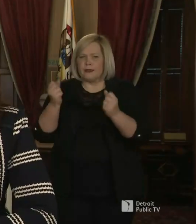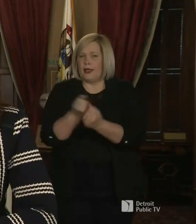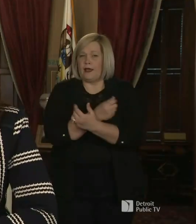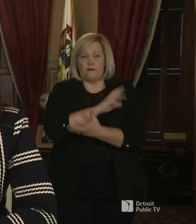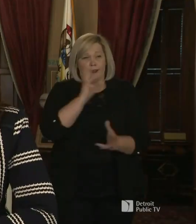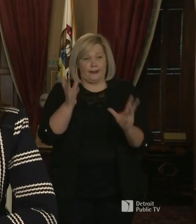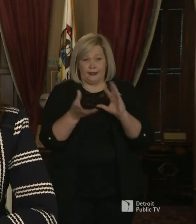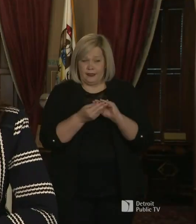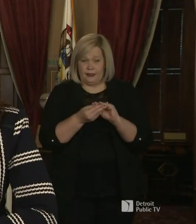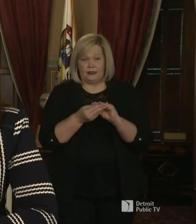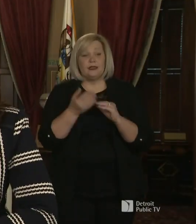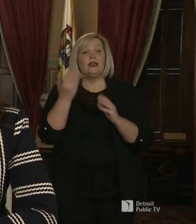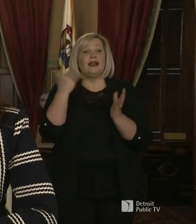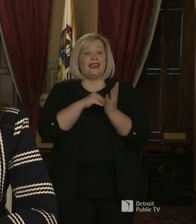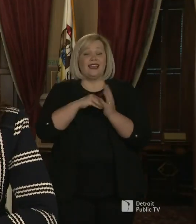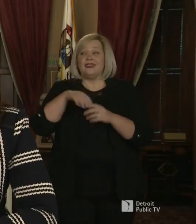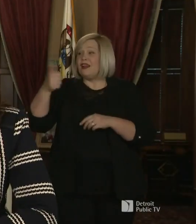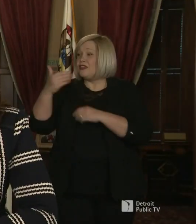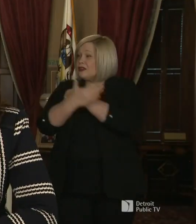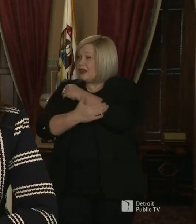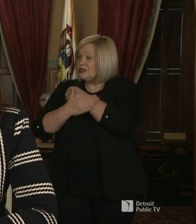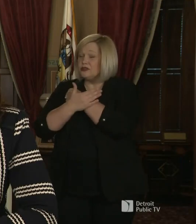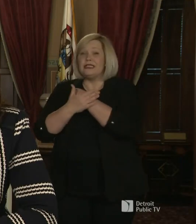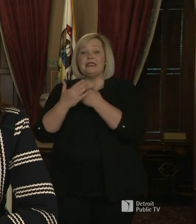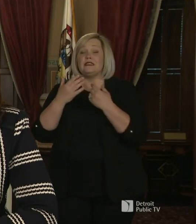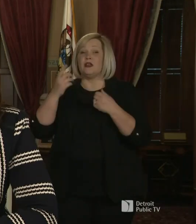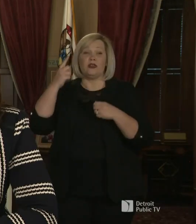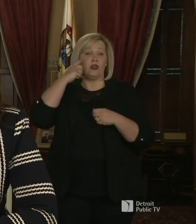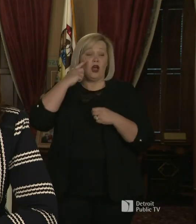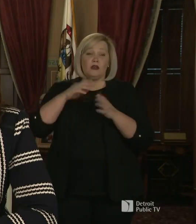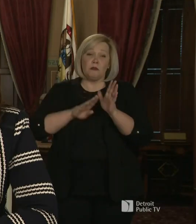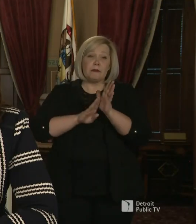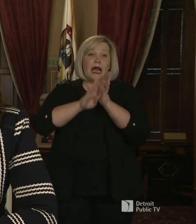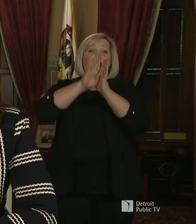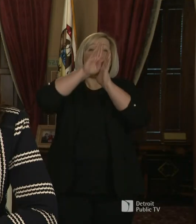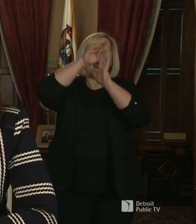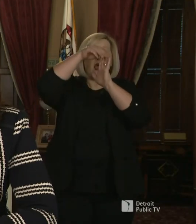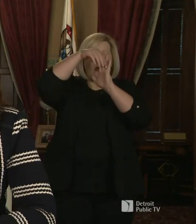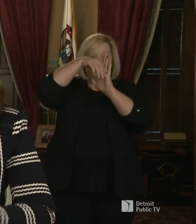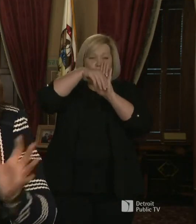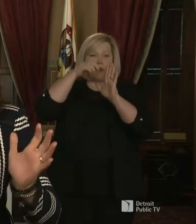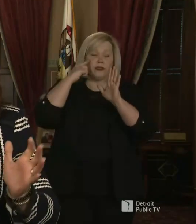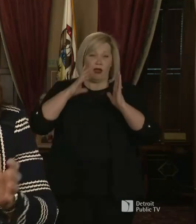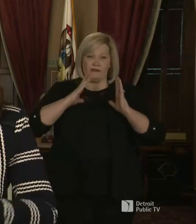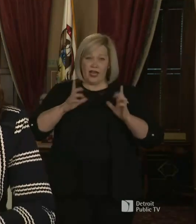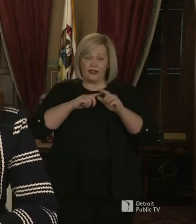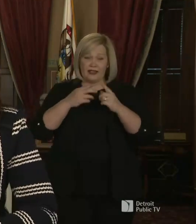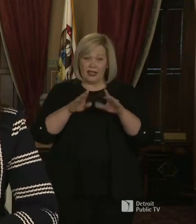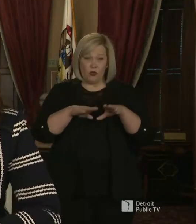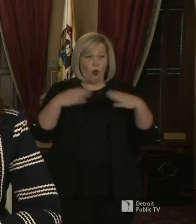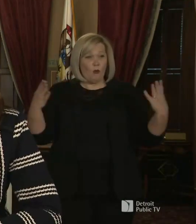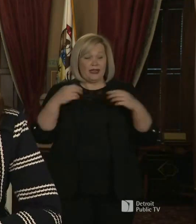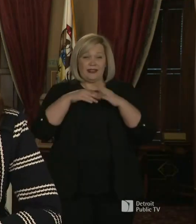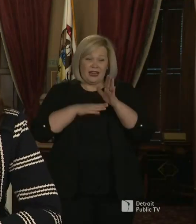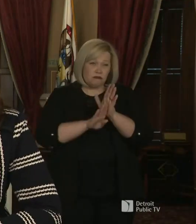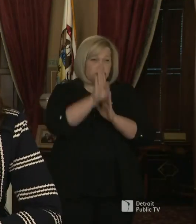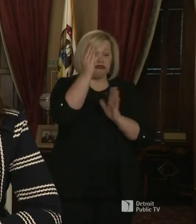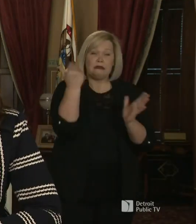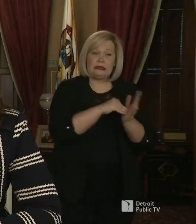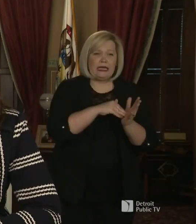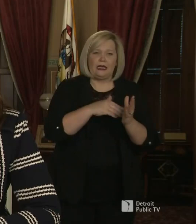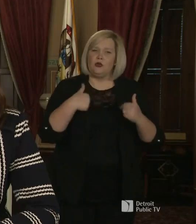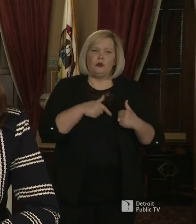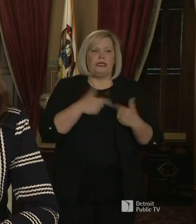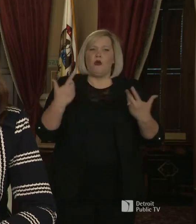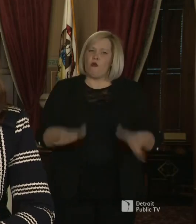seen a second wave in other countries. That would be the worst thing is to think we're out of the woods and just assume we've gone back to life as normal. We have